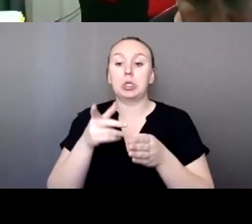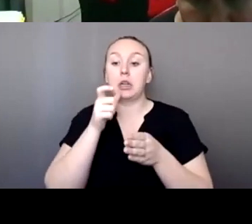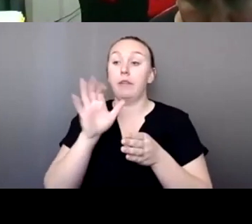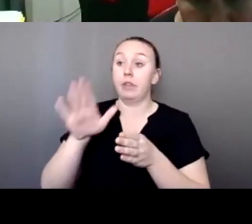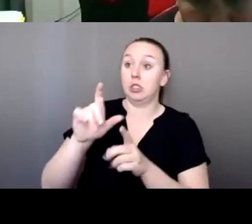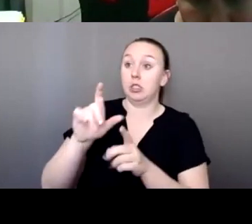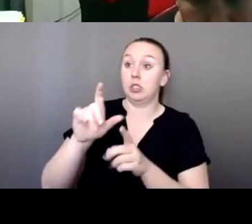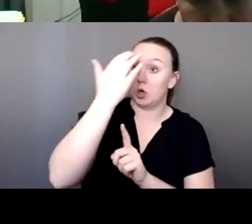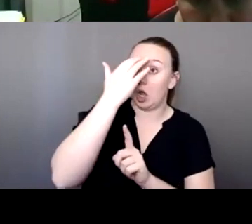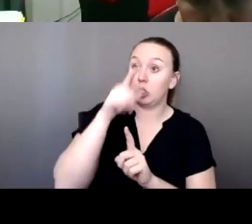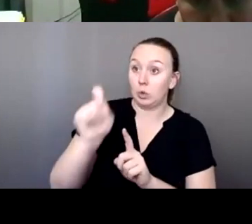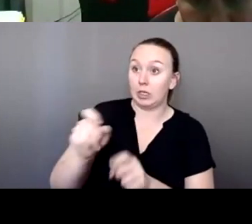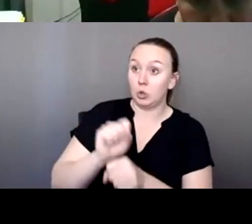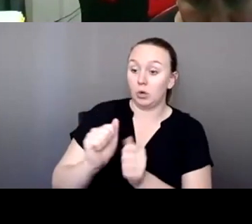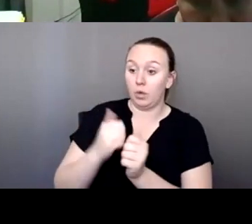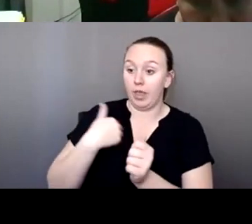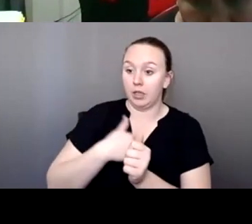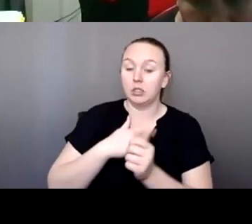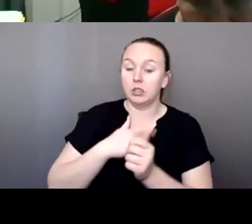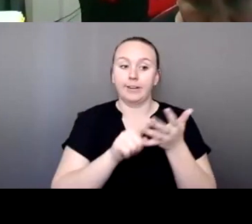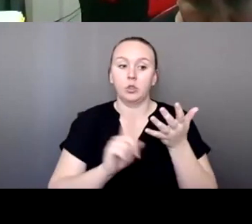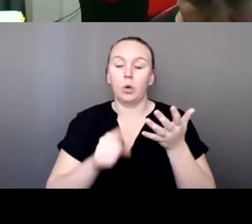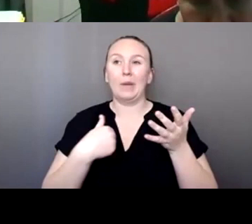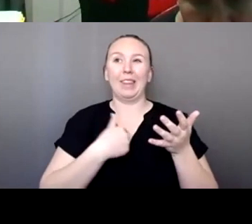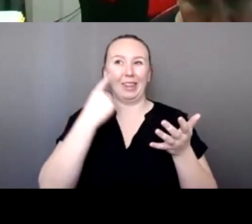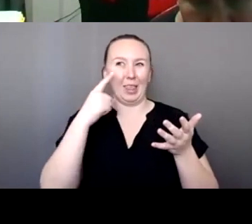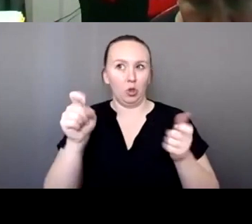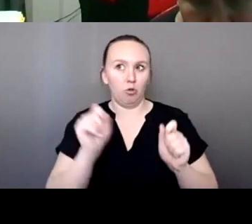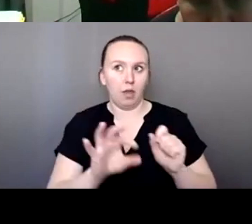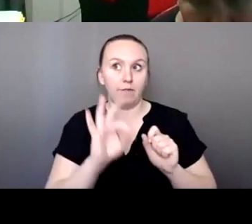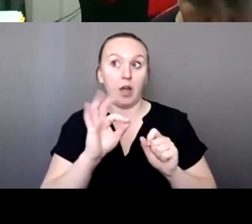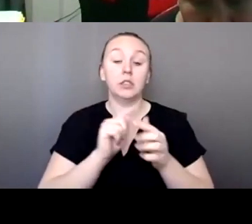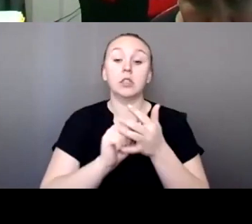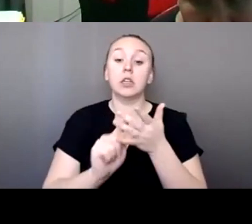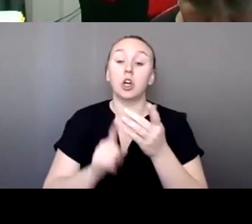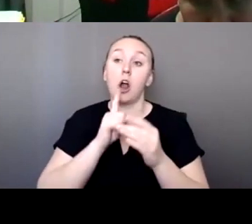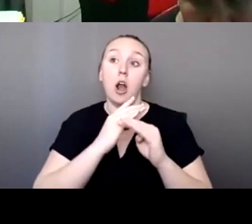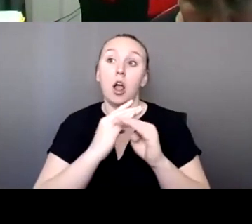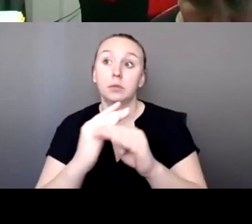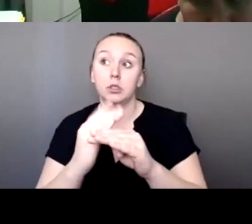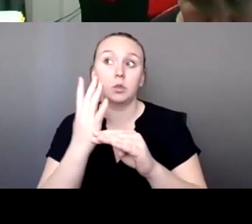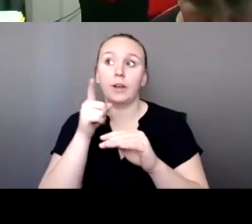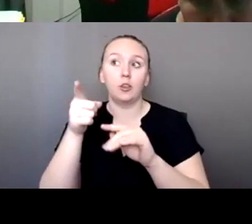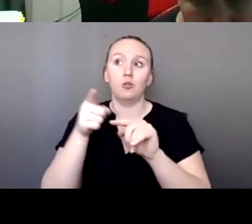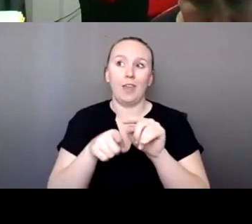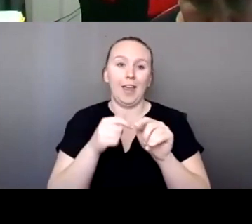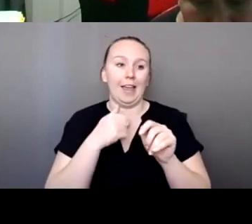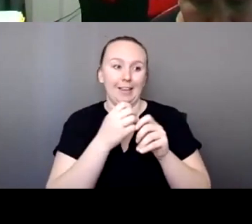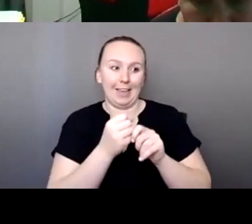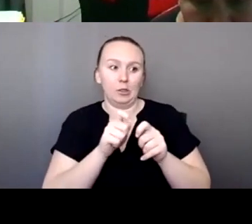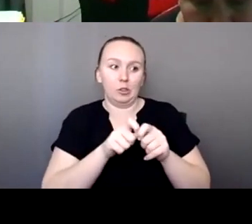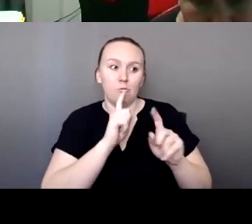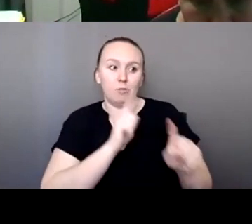need to work with us. Here's where we think you can find people. Here's the obstacles and why you can't get certain responses from the community.